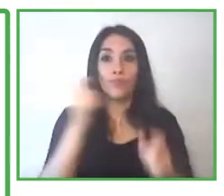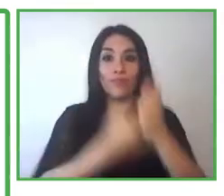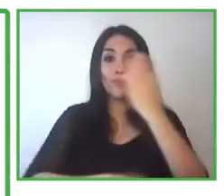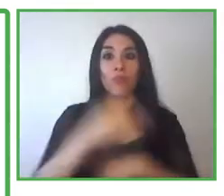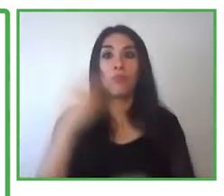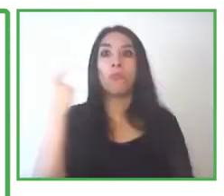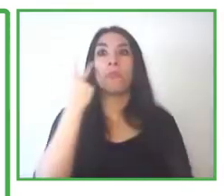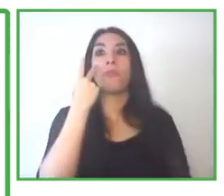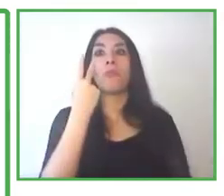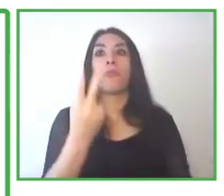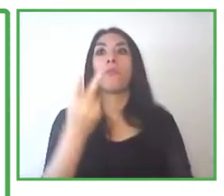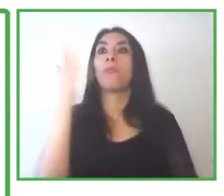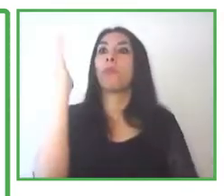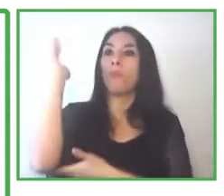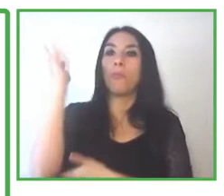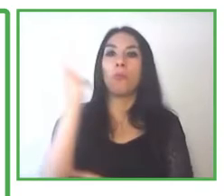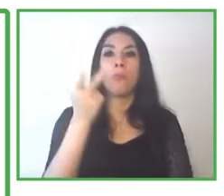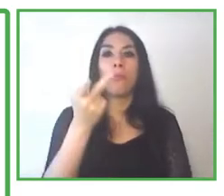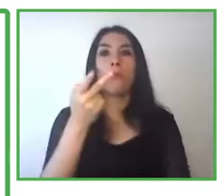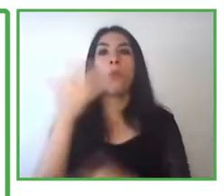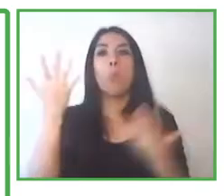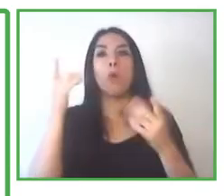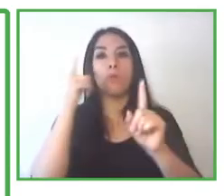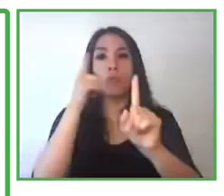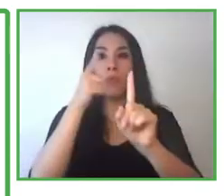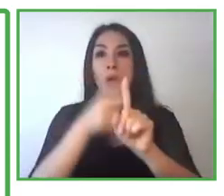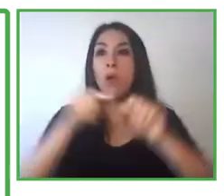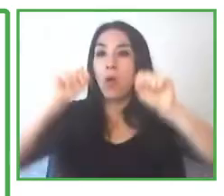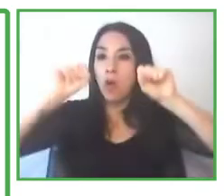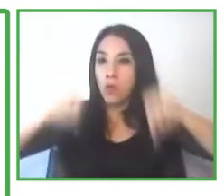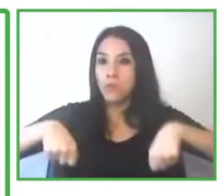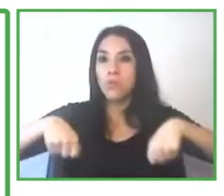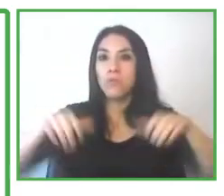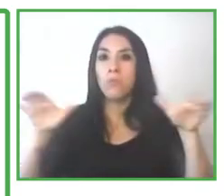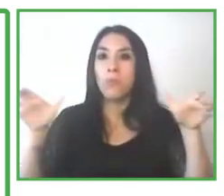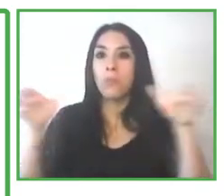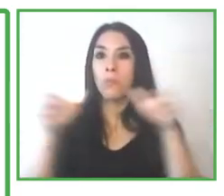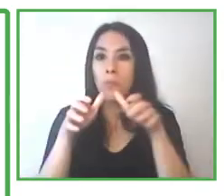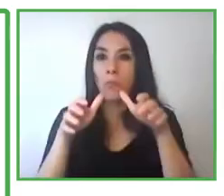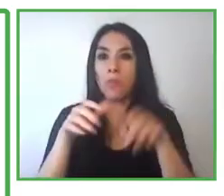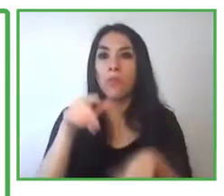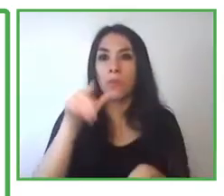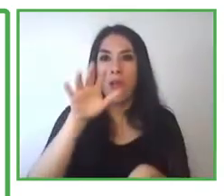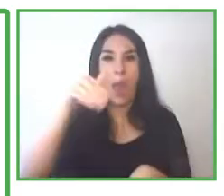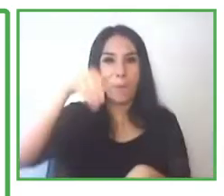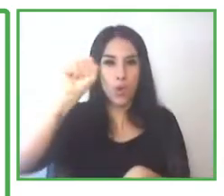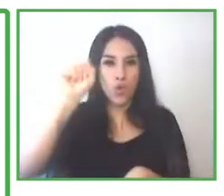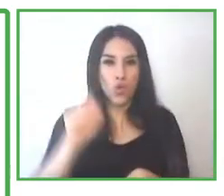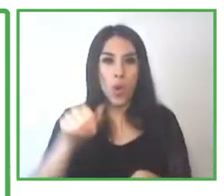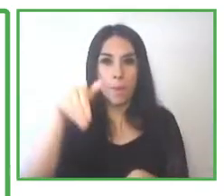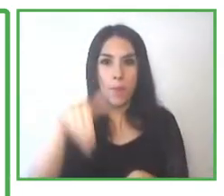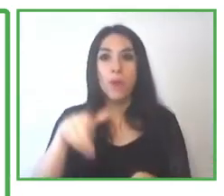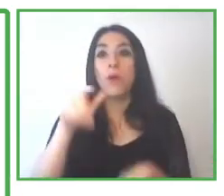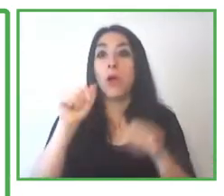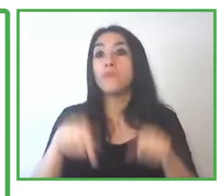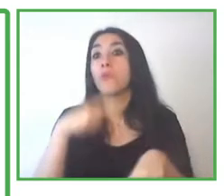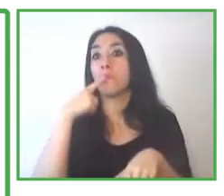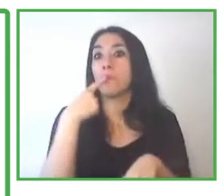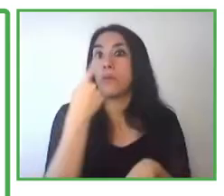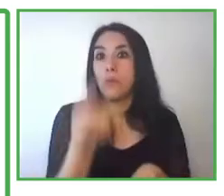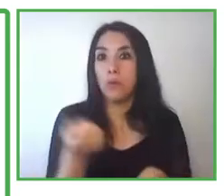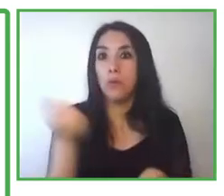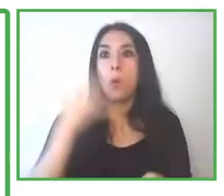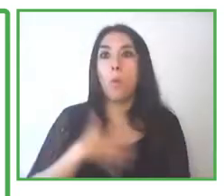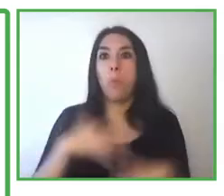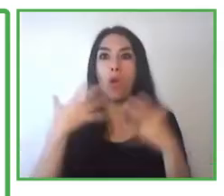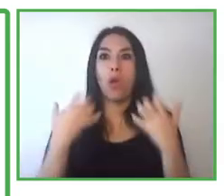that are interested in growing their impact in the Hispanic world. Before closing my welcoming words, I would